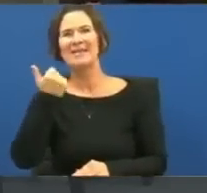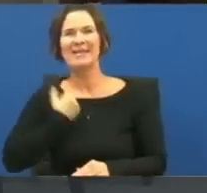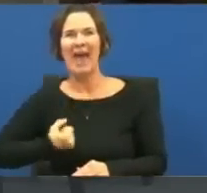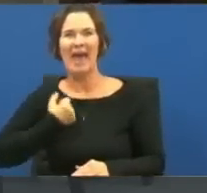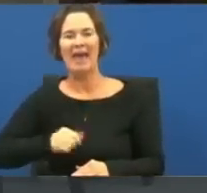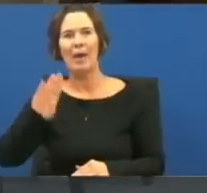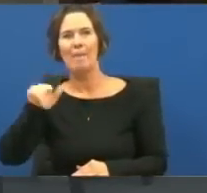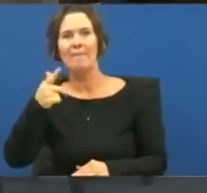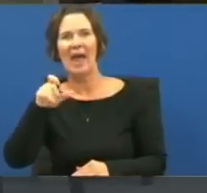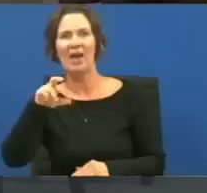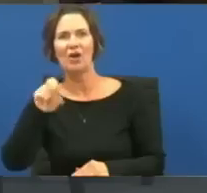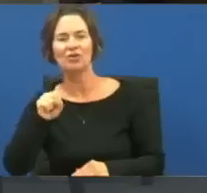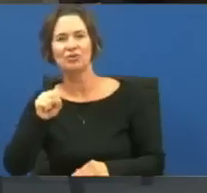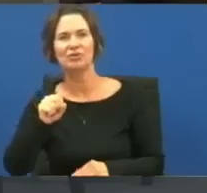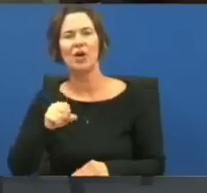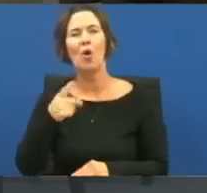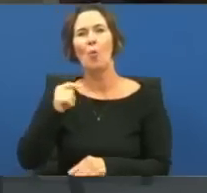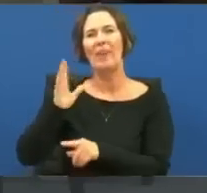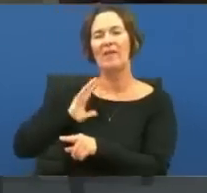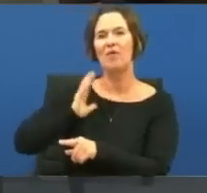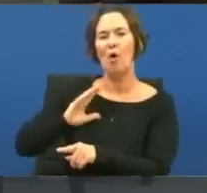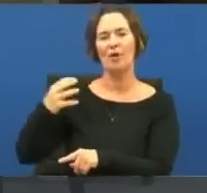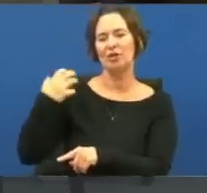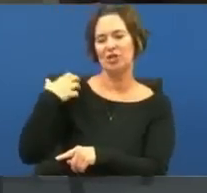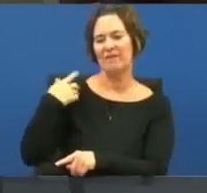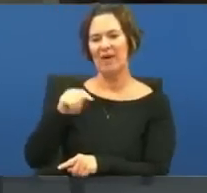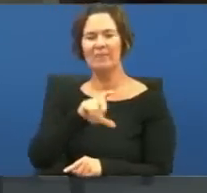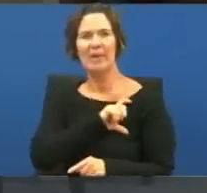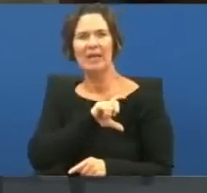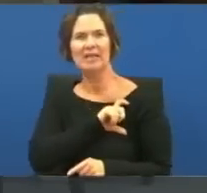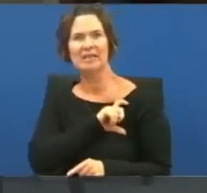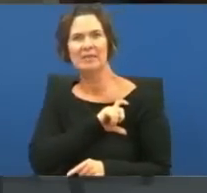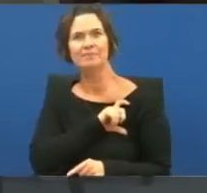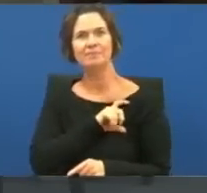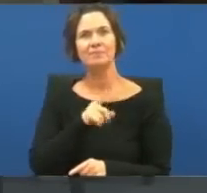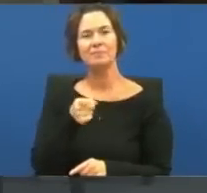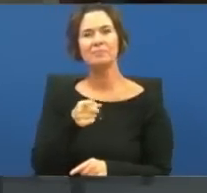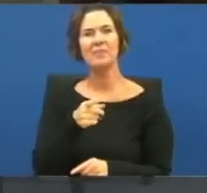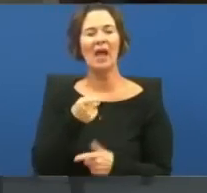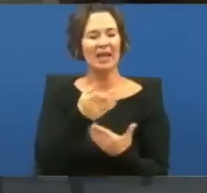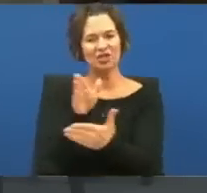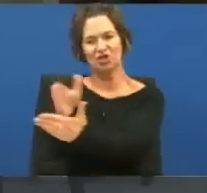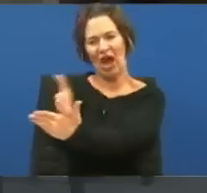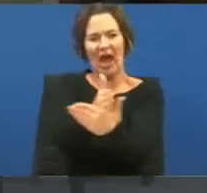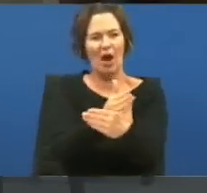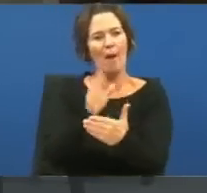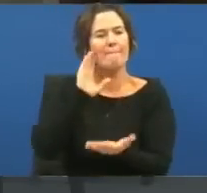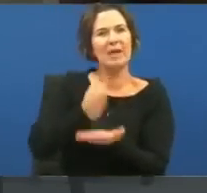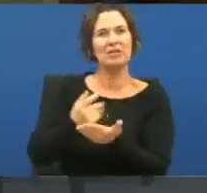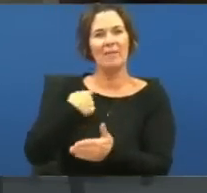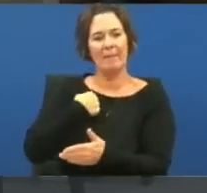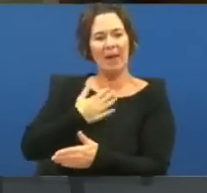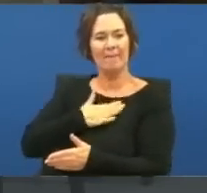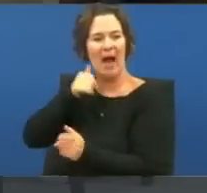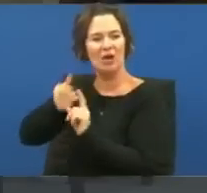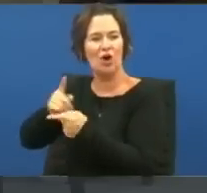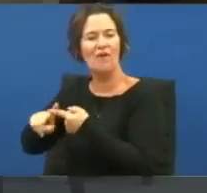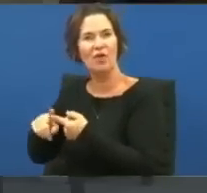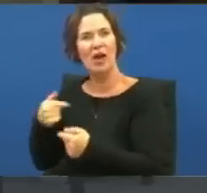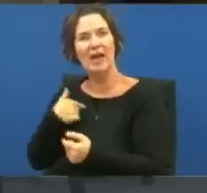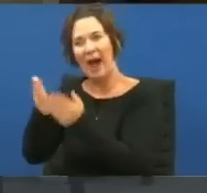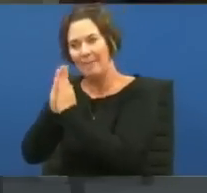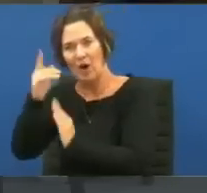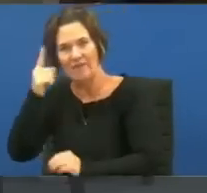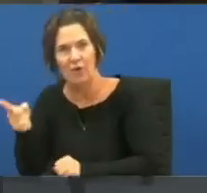for them. When the former chiefs of police sit down and share pictures of me and my girlfriend and I prayed